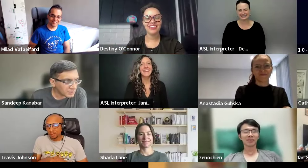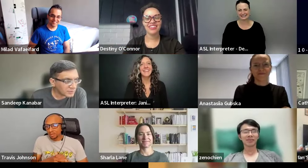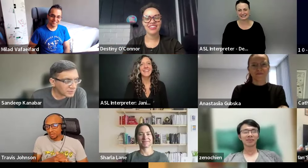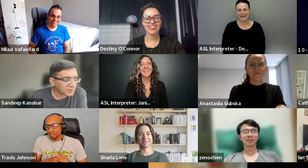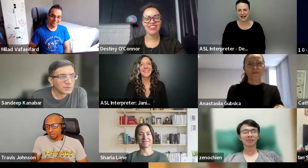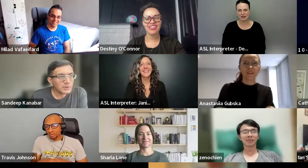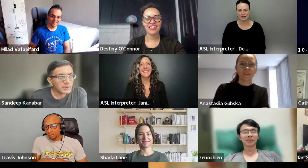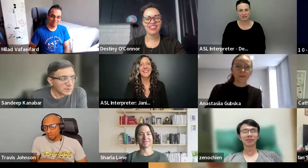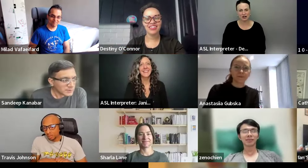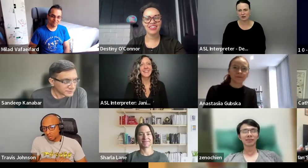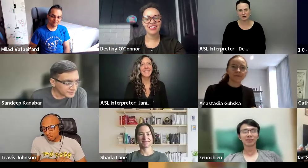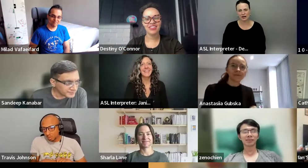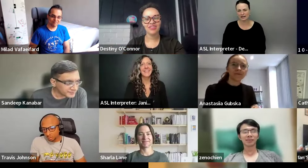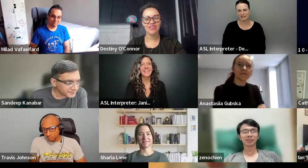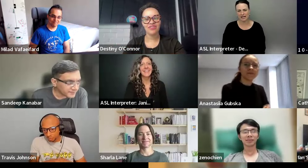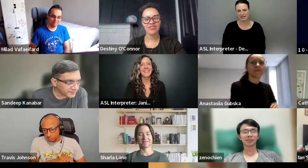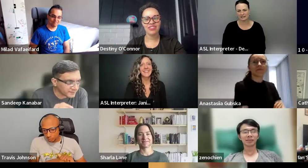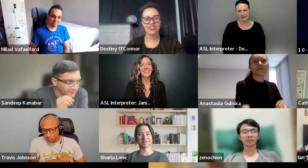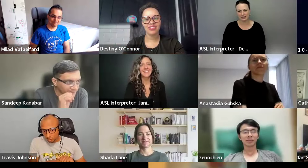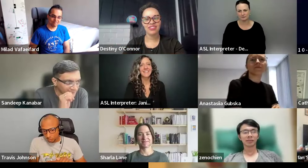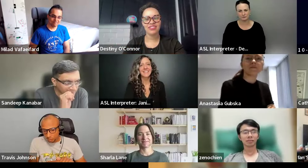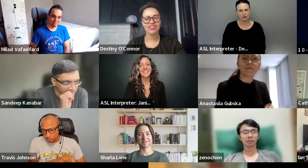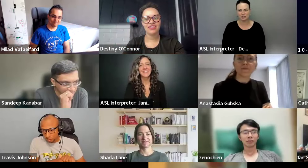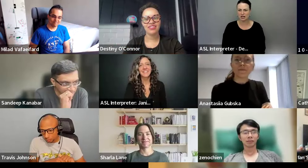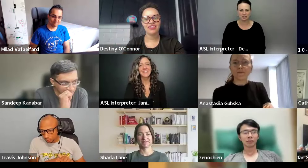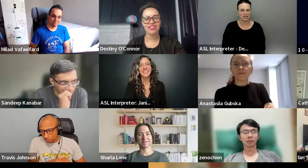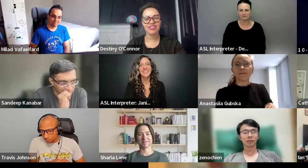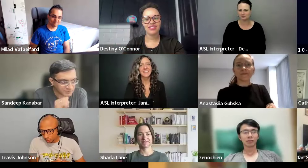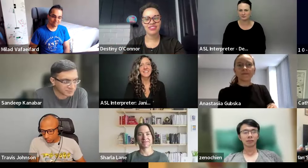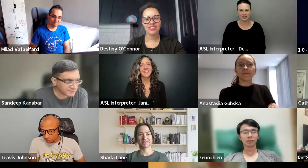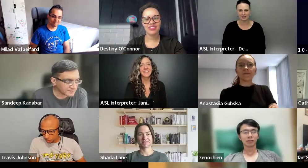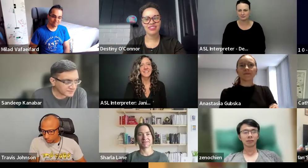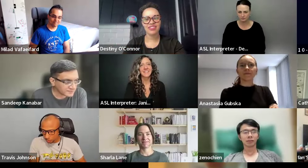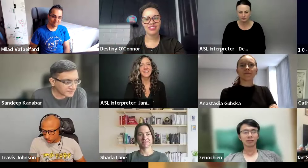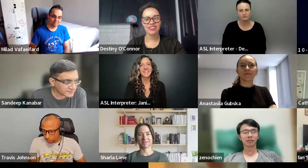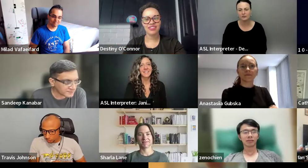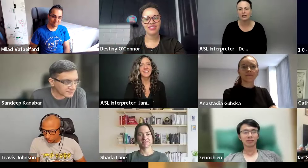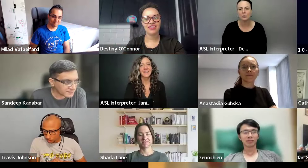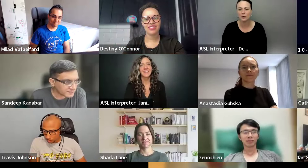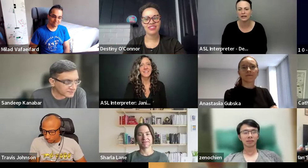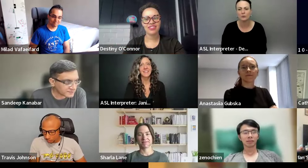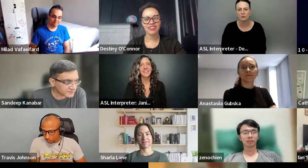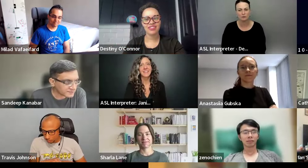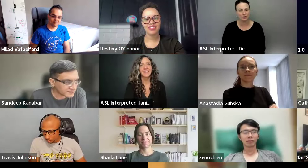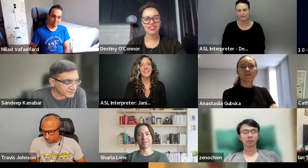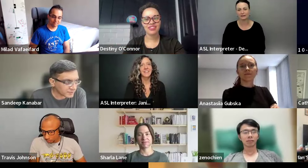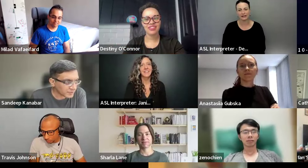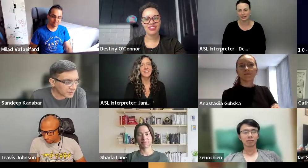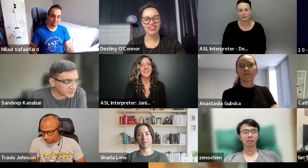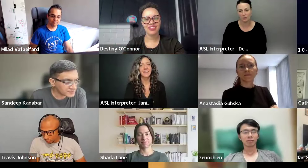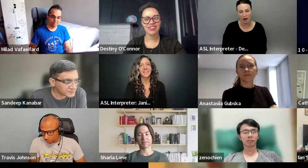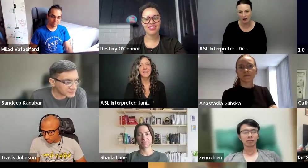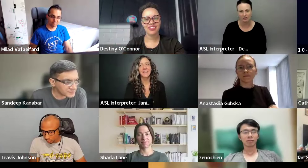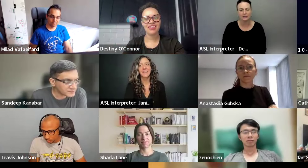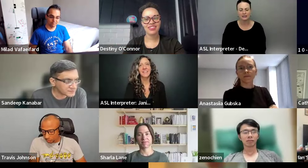I think you said it was not, yeah, the talk went great and, um, good discussion. Um, we really felt